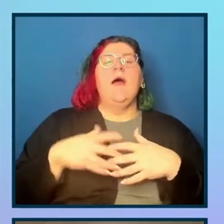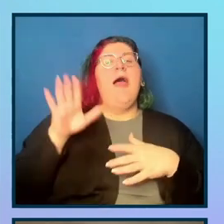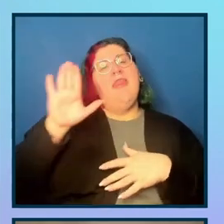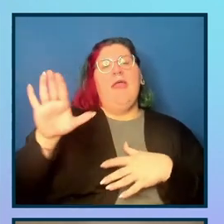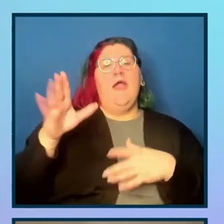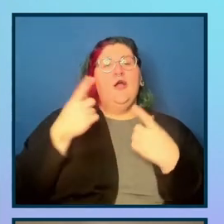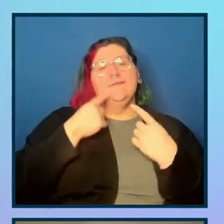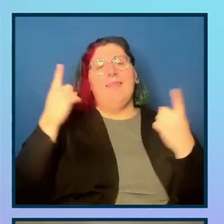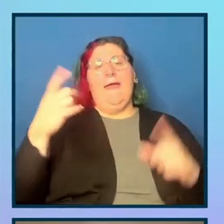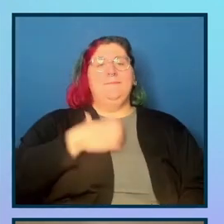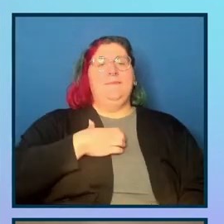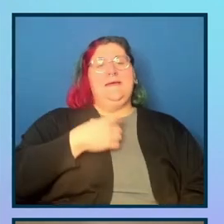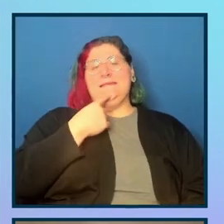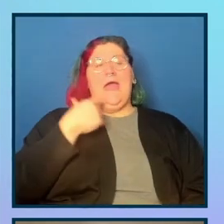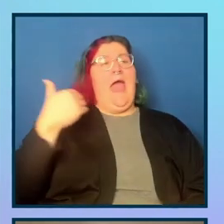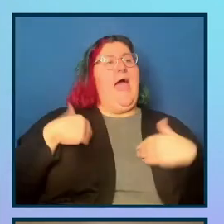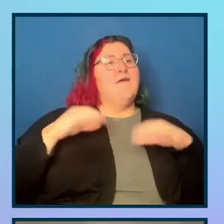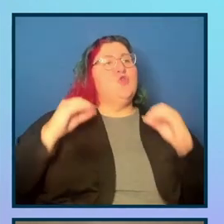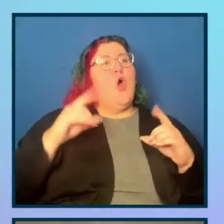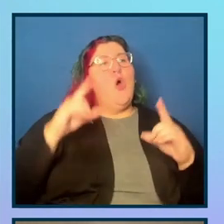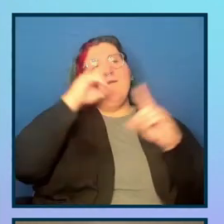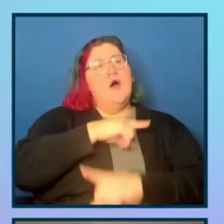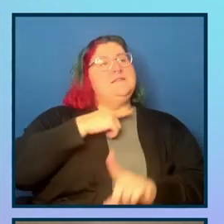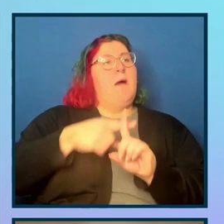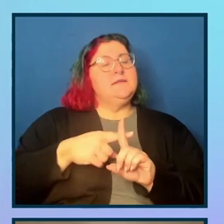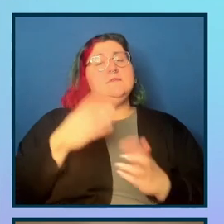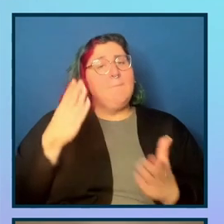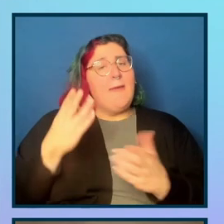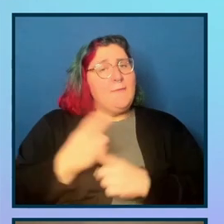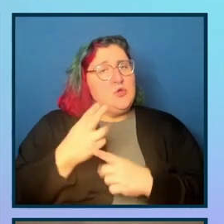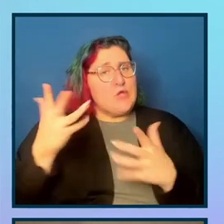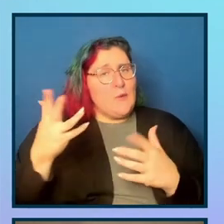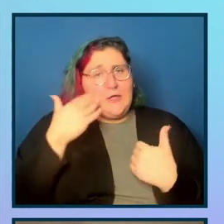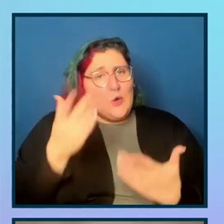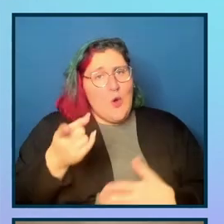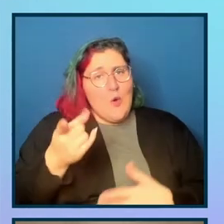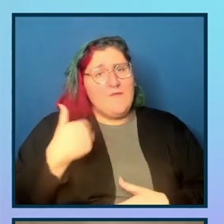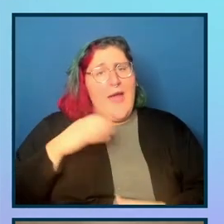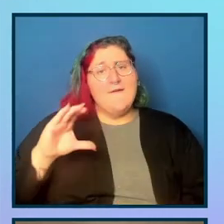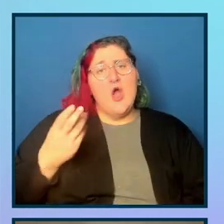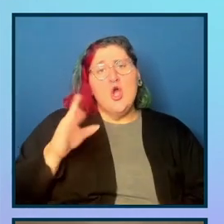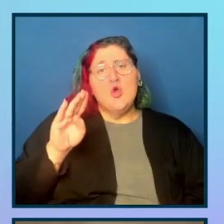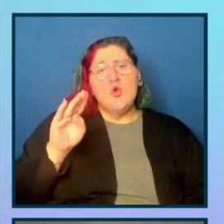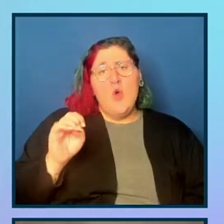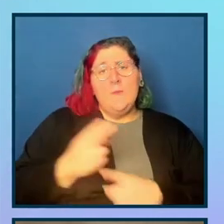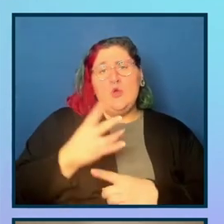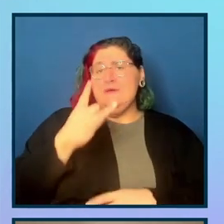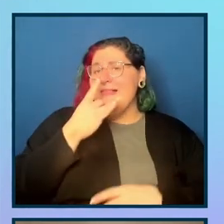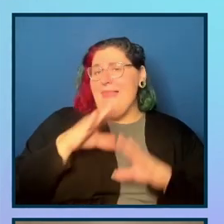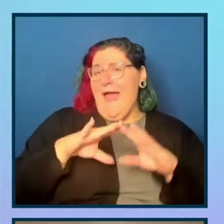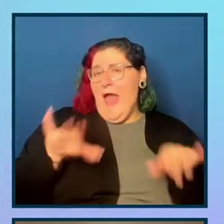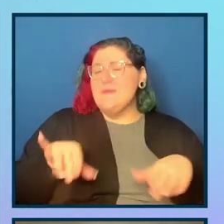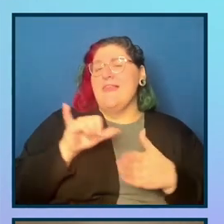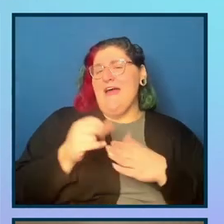You might have used Axe if you have, you might not even know it. If you have like Chrome and you've used Lighthouse, that's what's running a subset of Axe under the